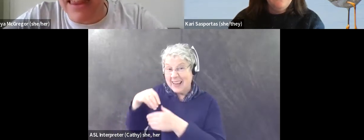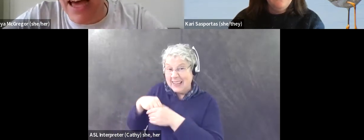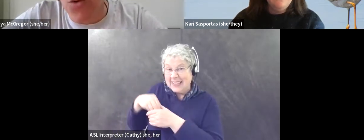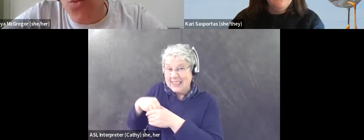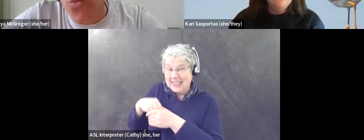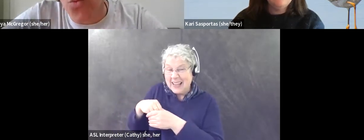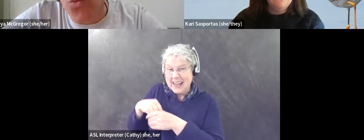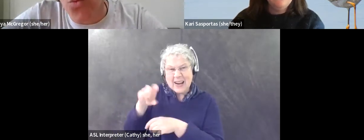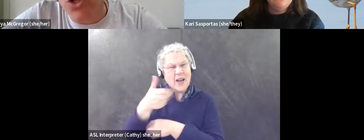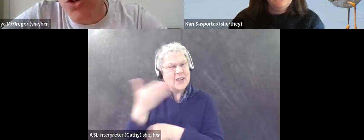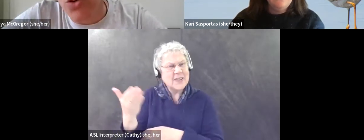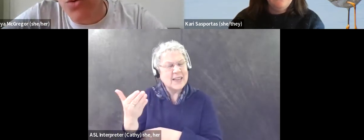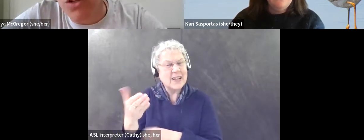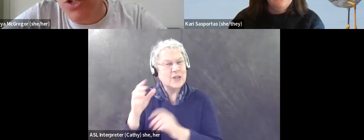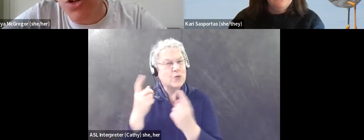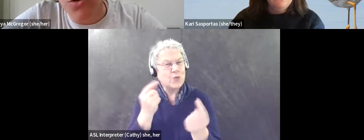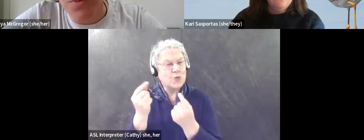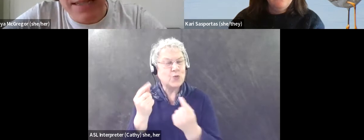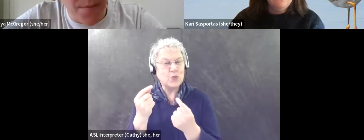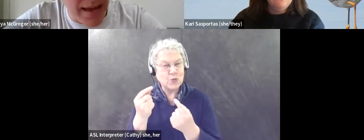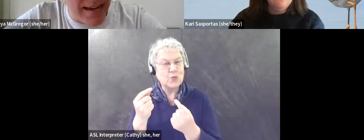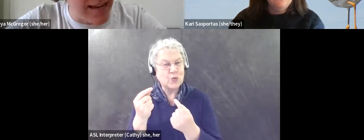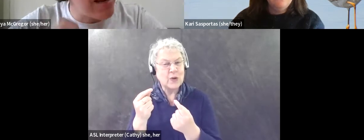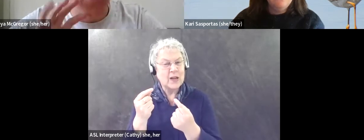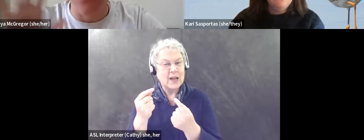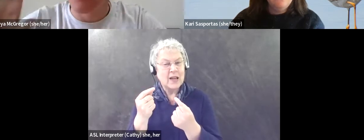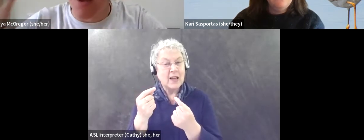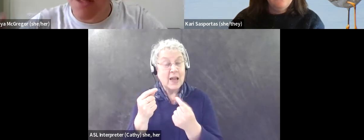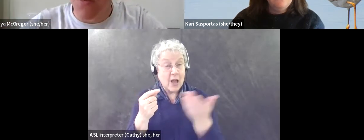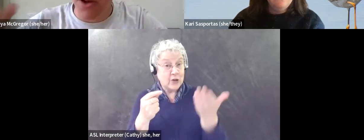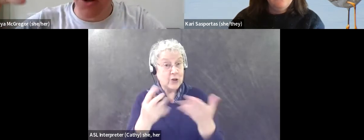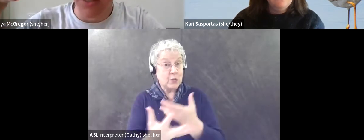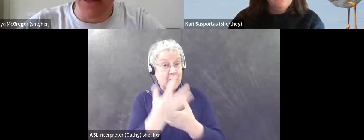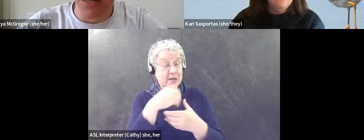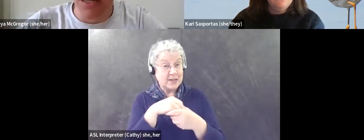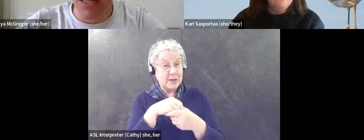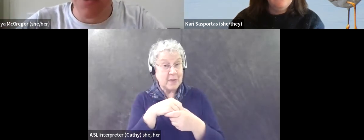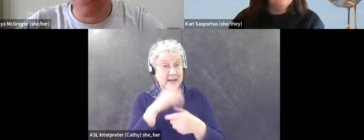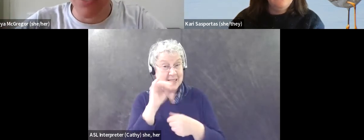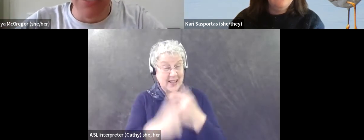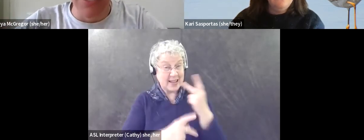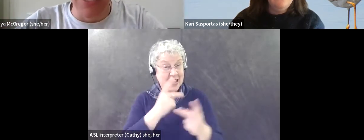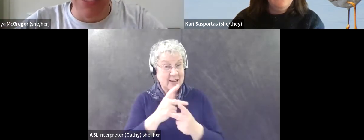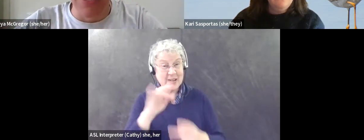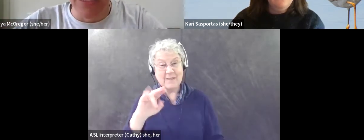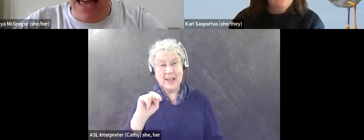other things like that. Do you, do you participate in any of those types of bird conservation initiatives?